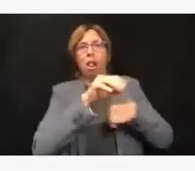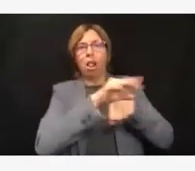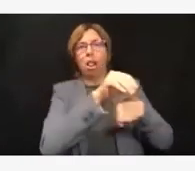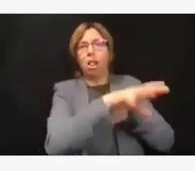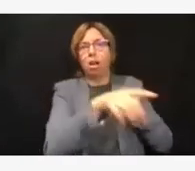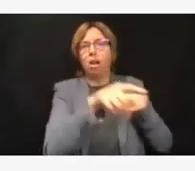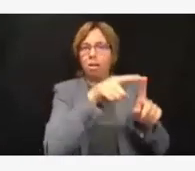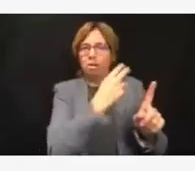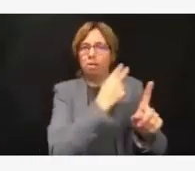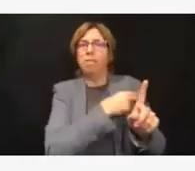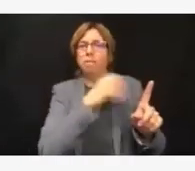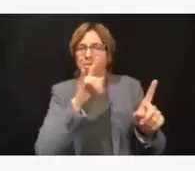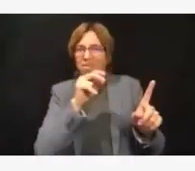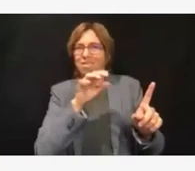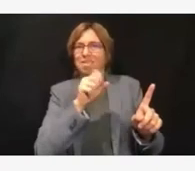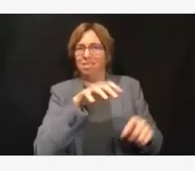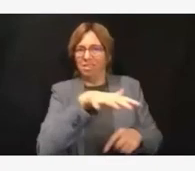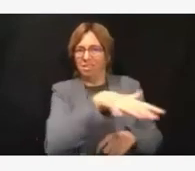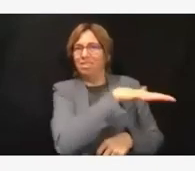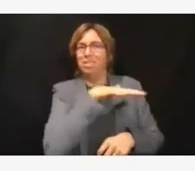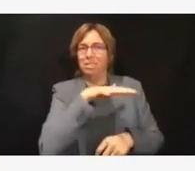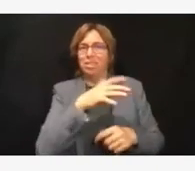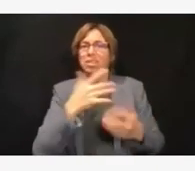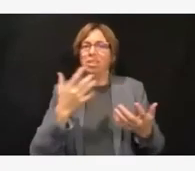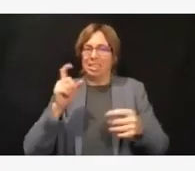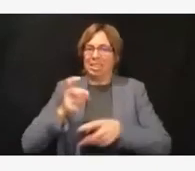that and take the measures that they need to take.